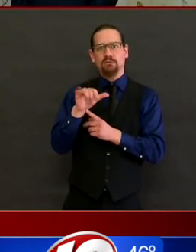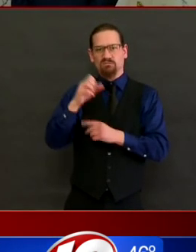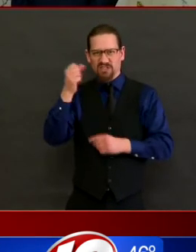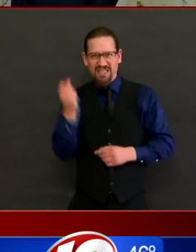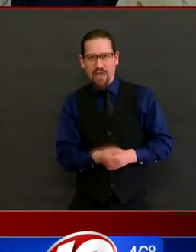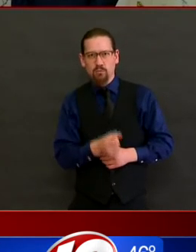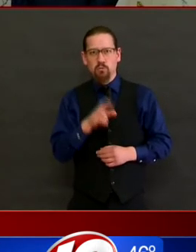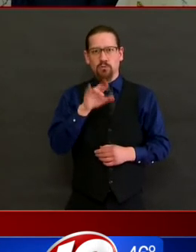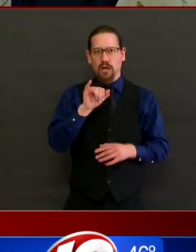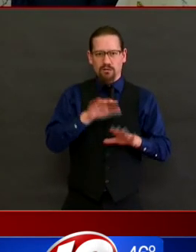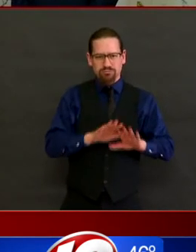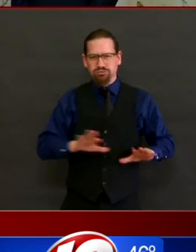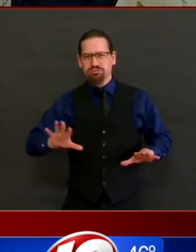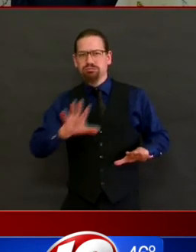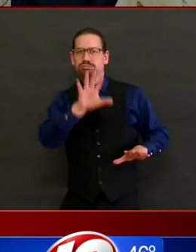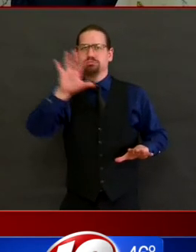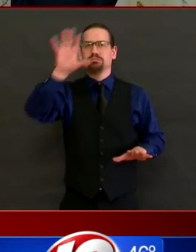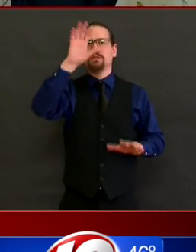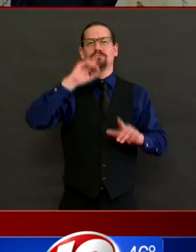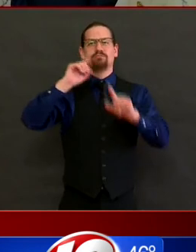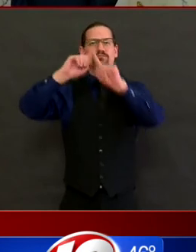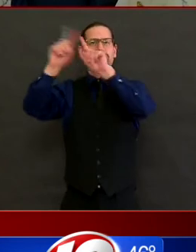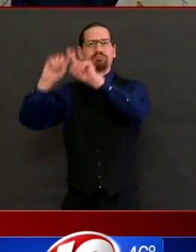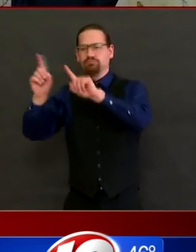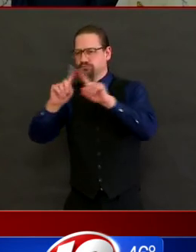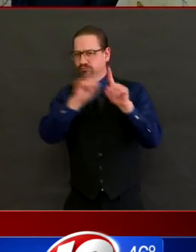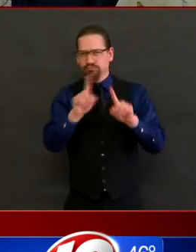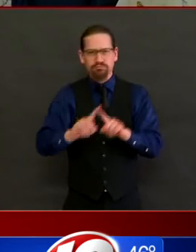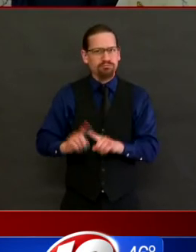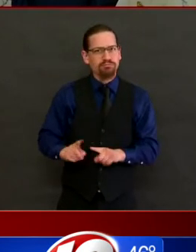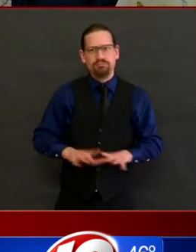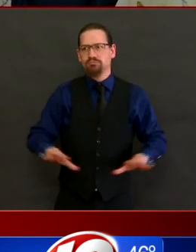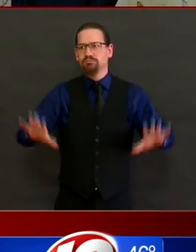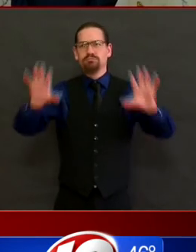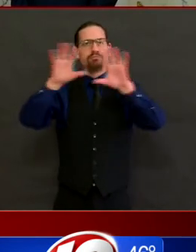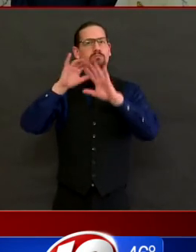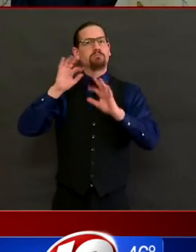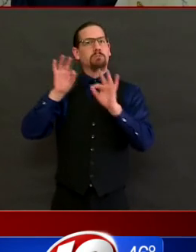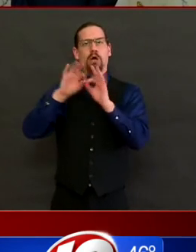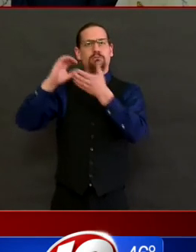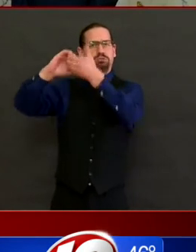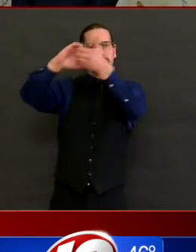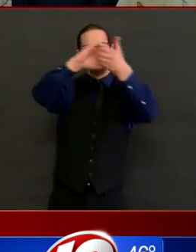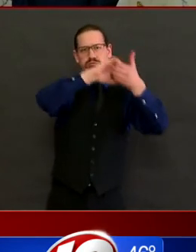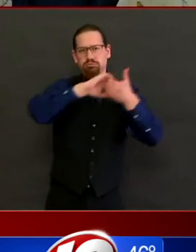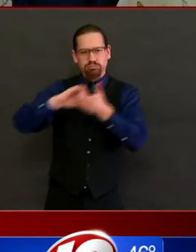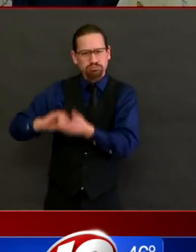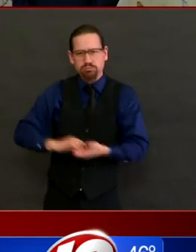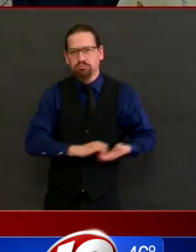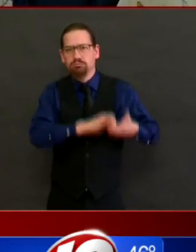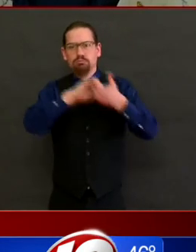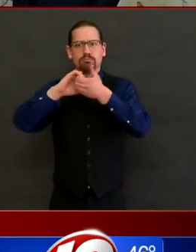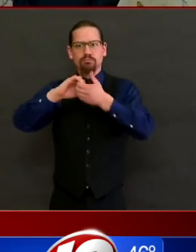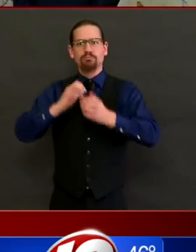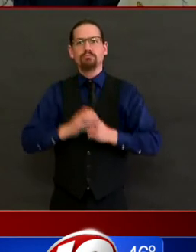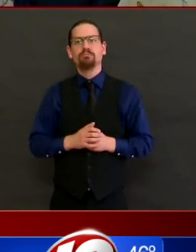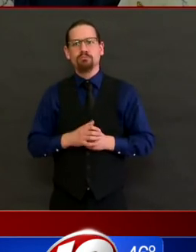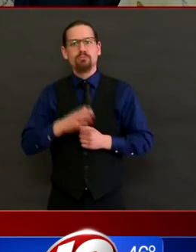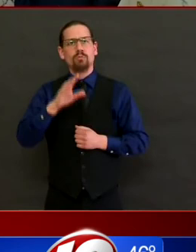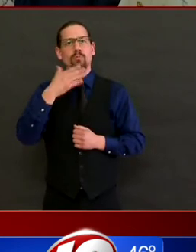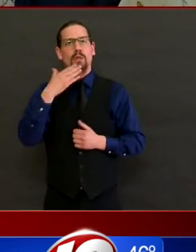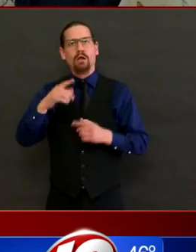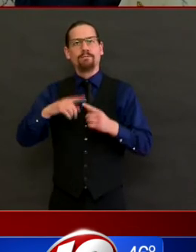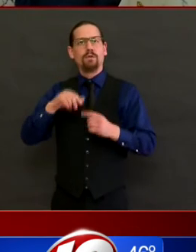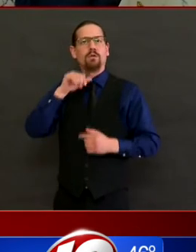community and nonprofit partners. You are doing amazing work. We appreciate your partnership, and we need you to